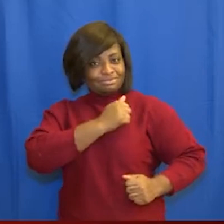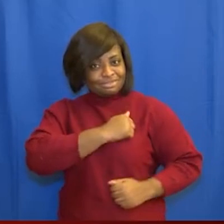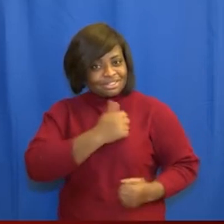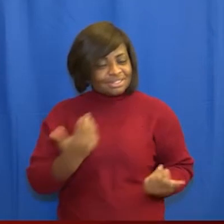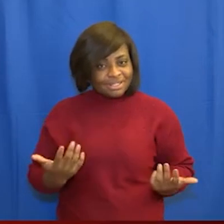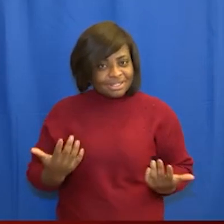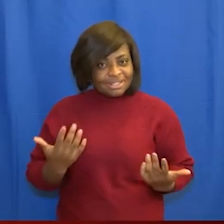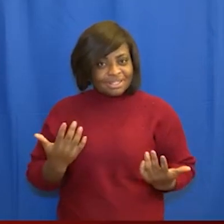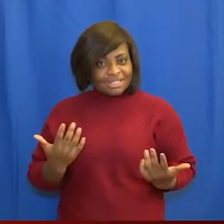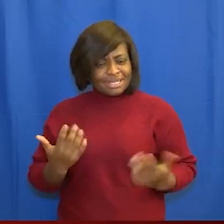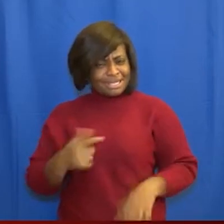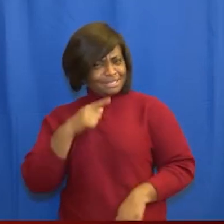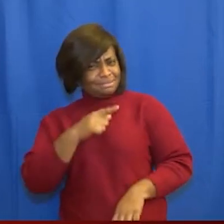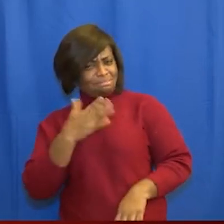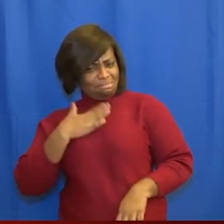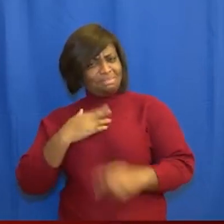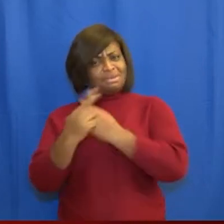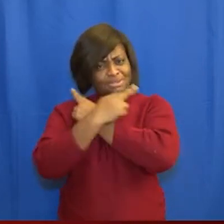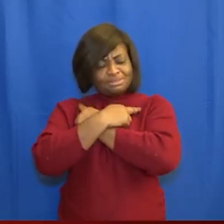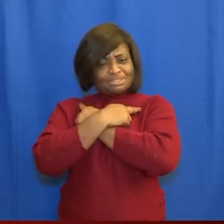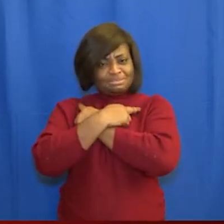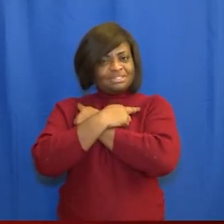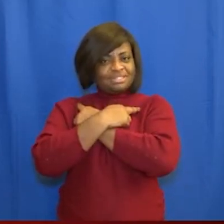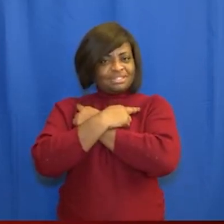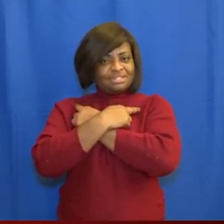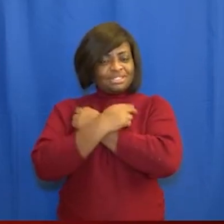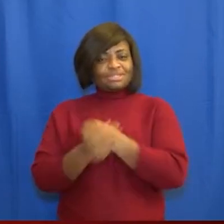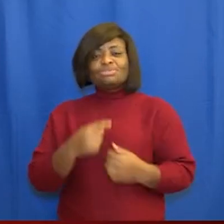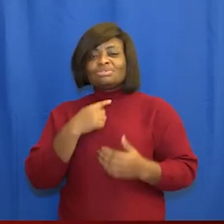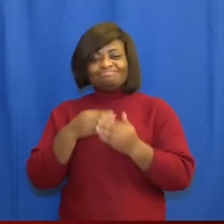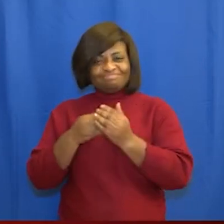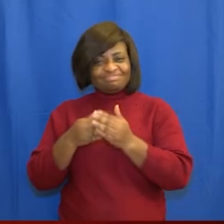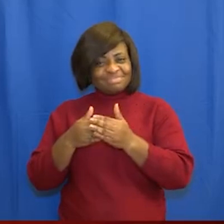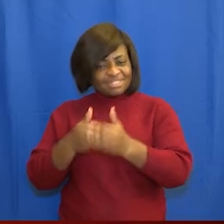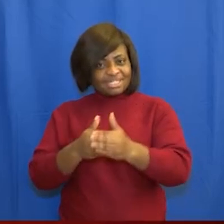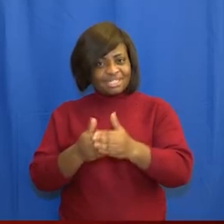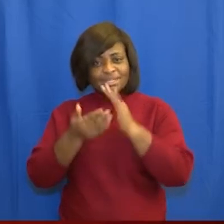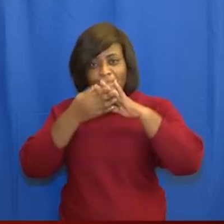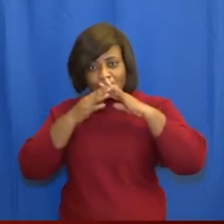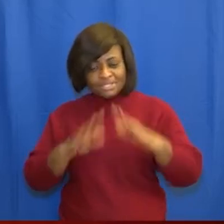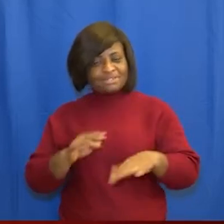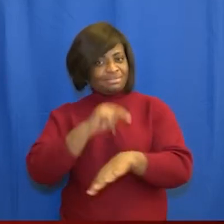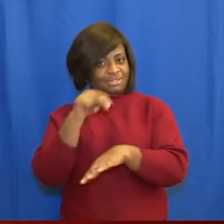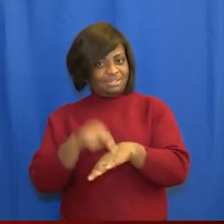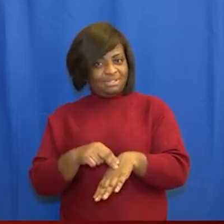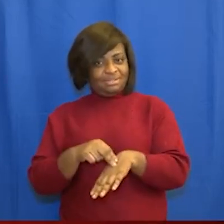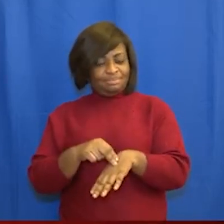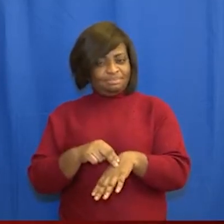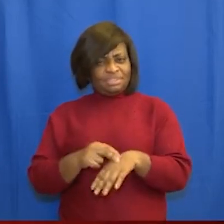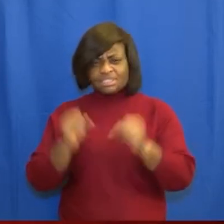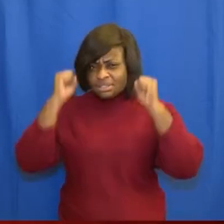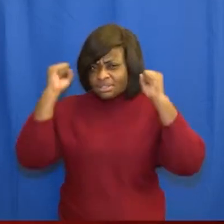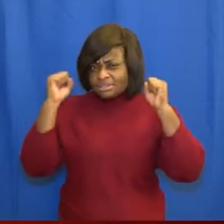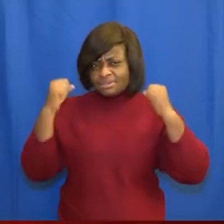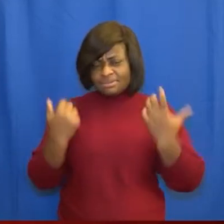forces it is my responsibility to guarantee the peace of the nation it is thus crucial